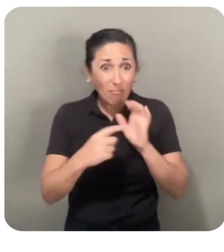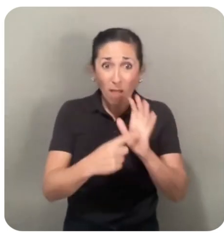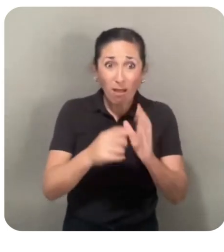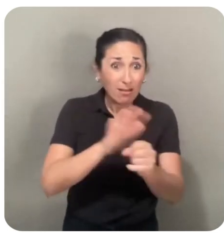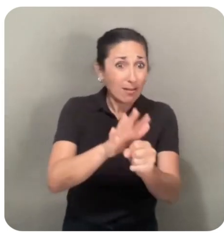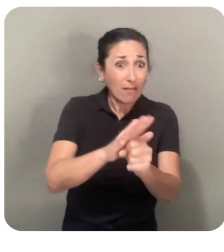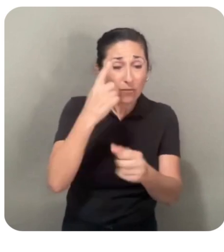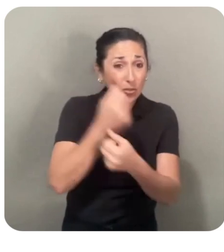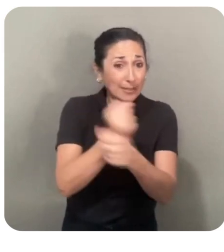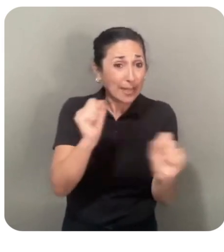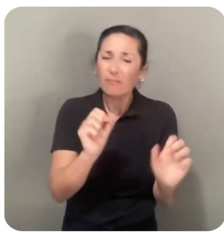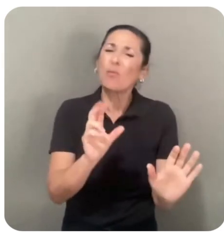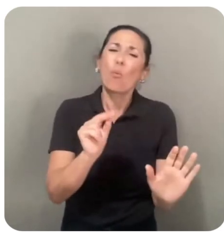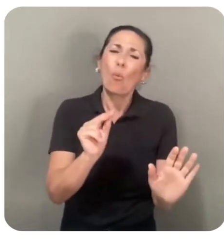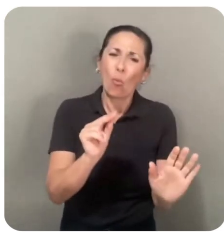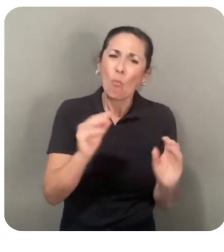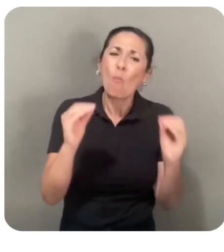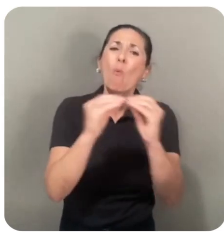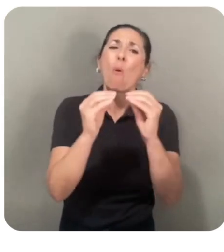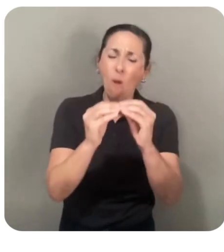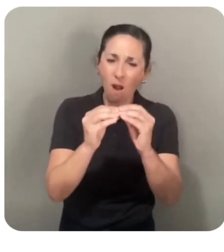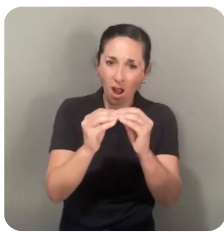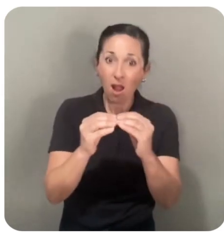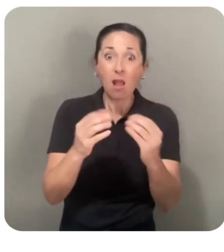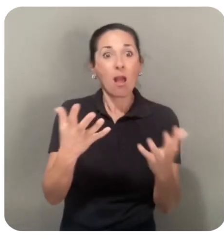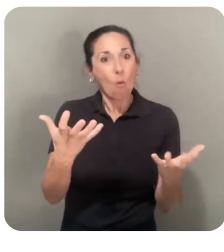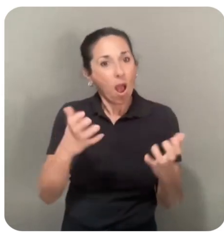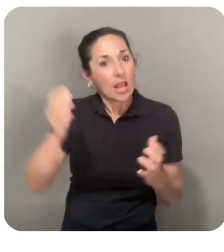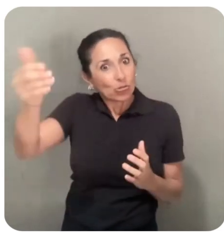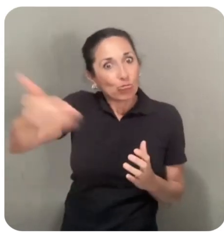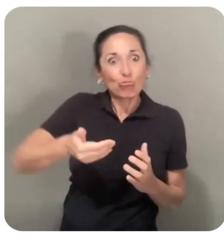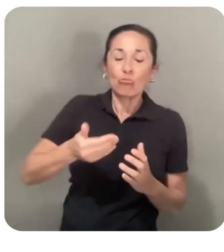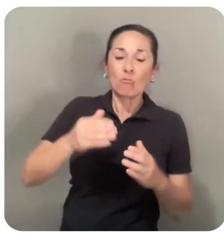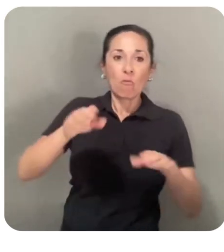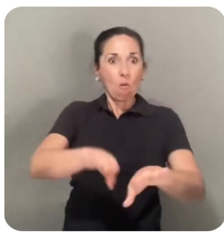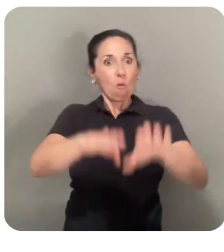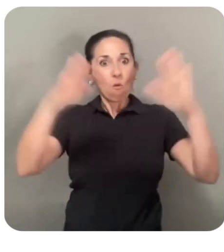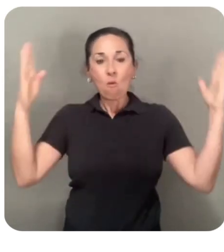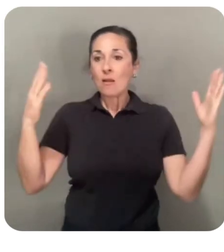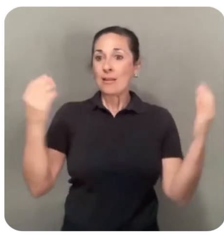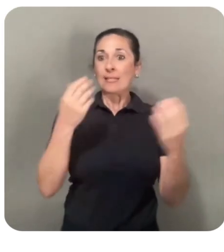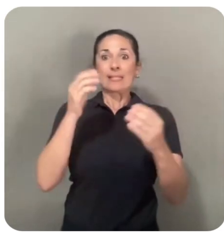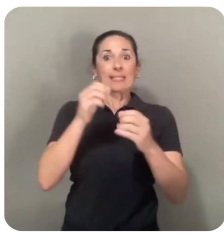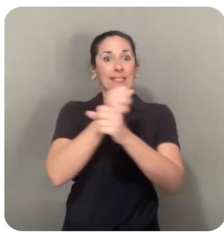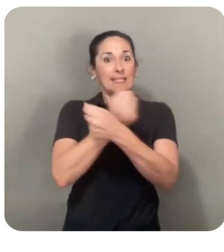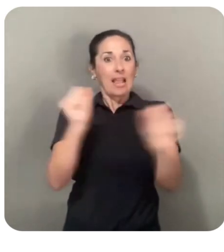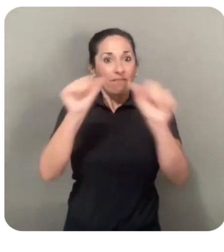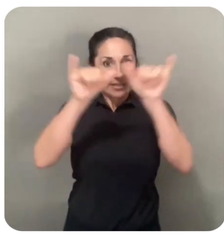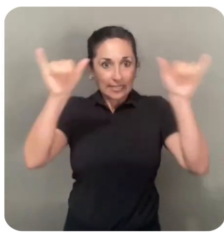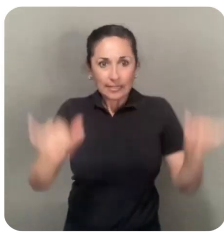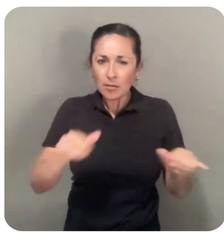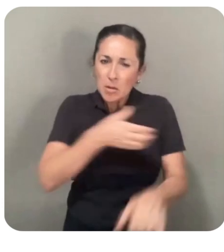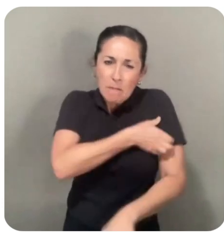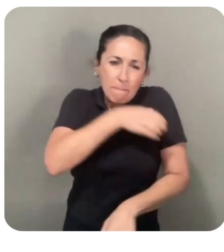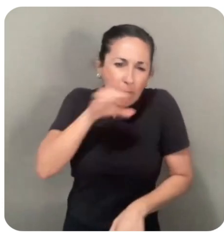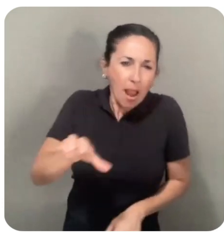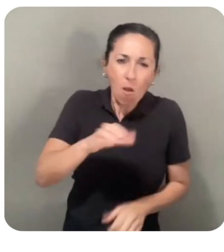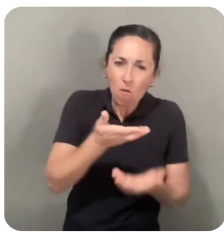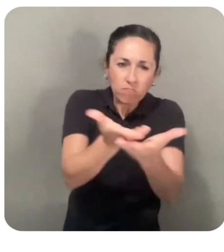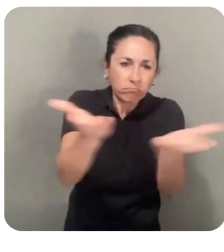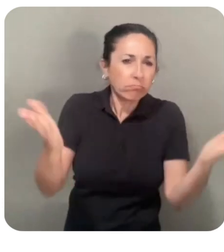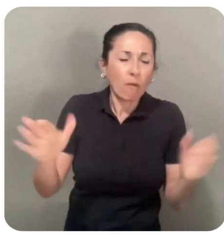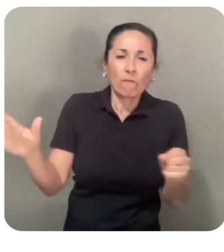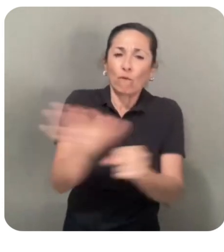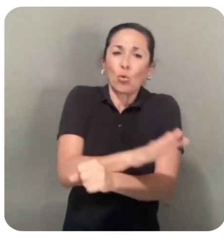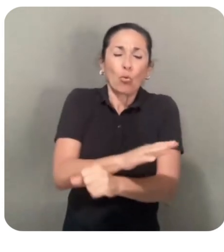for safety. We're also introducing a comprehensive safety system that empowers everyone to harness the full